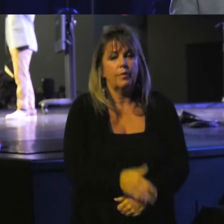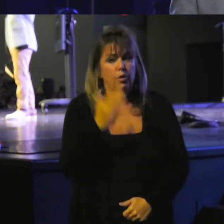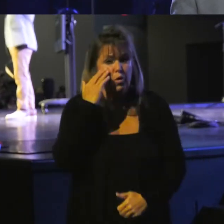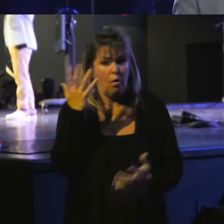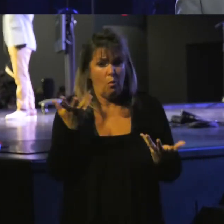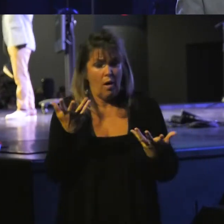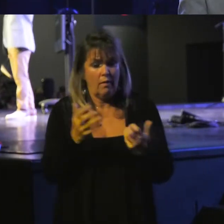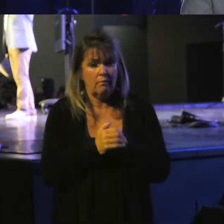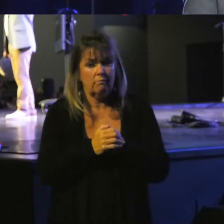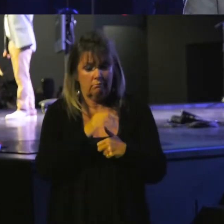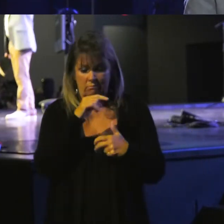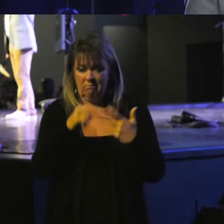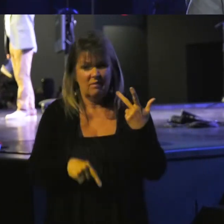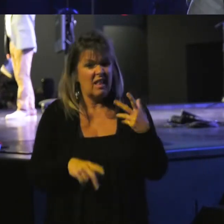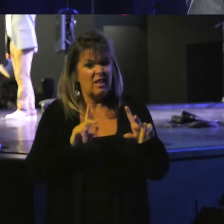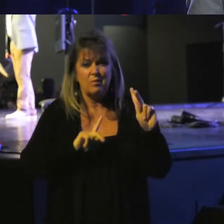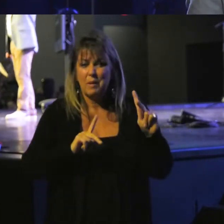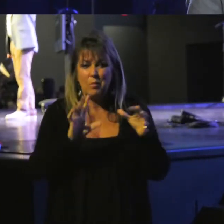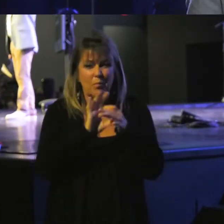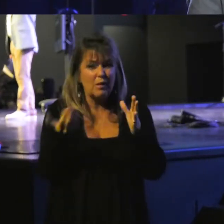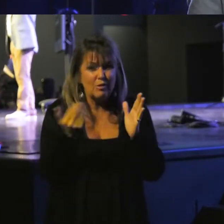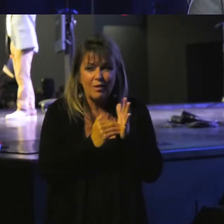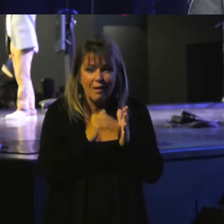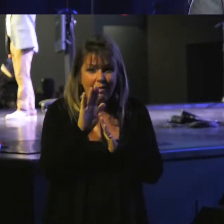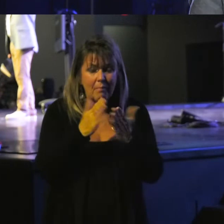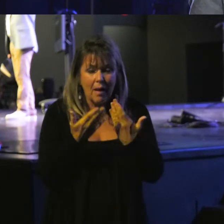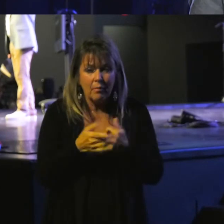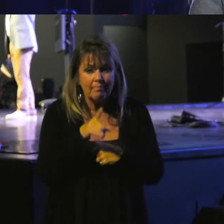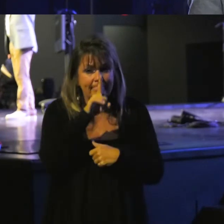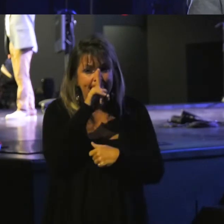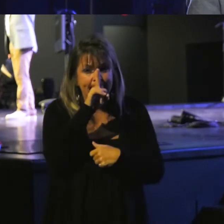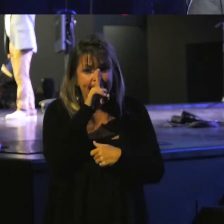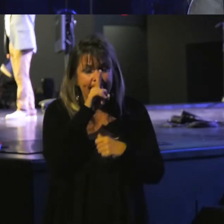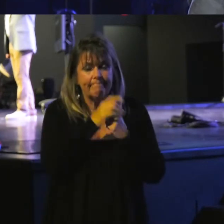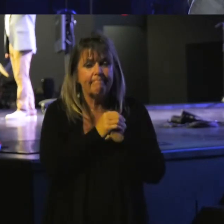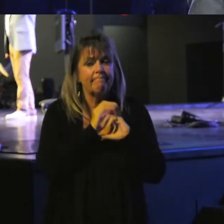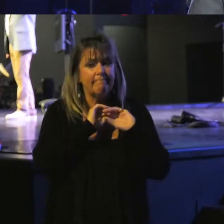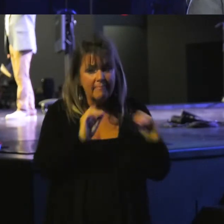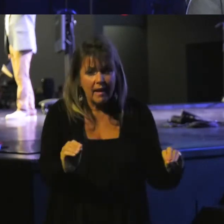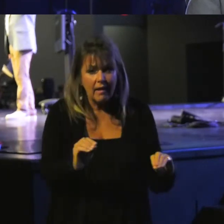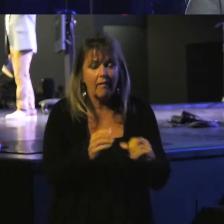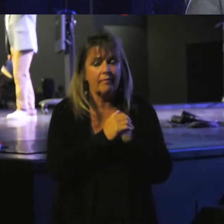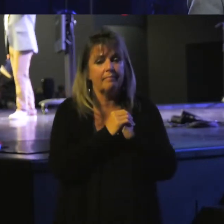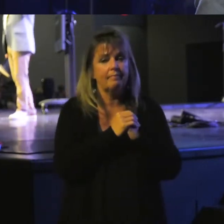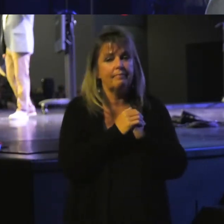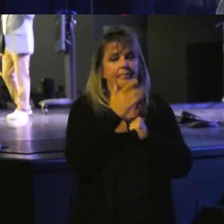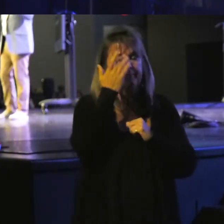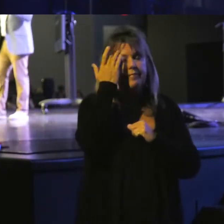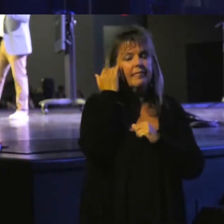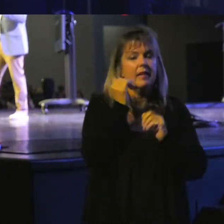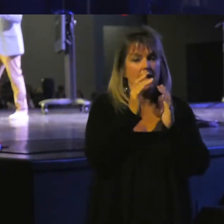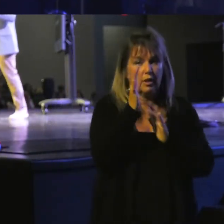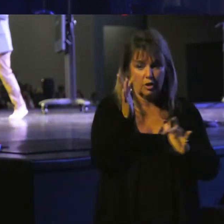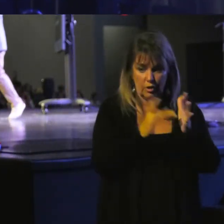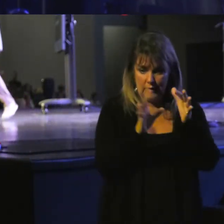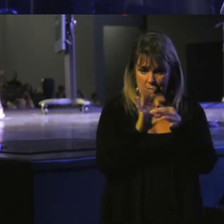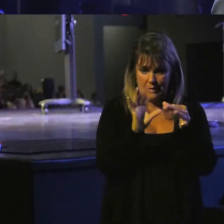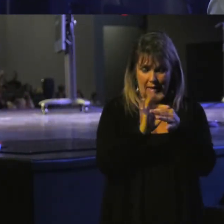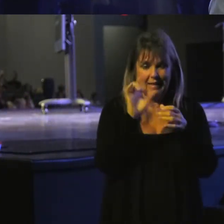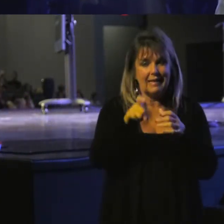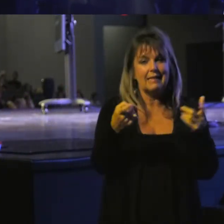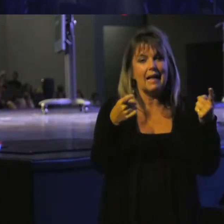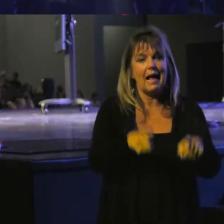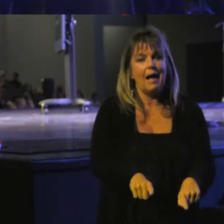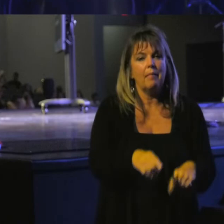what? None of those people are ever mentioned again in the Bible. None of them. You know what Jesus said needs to